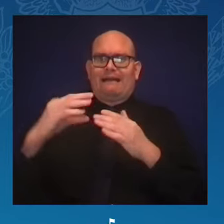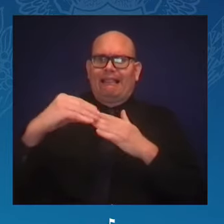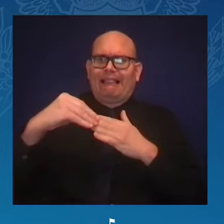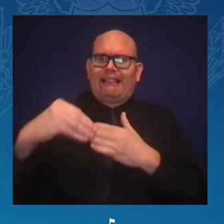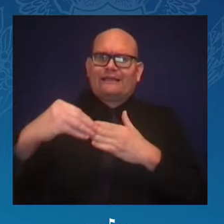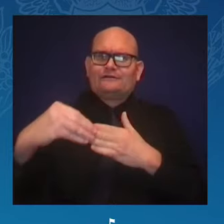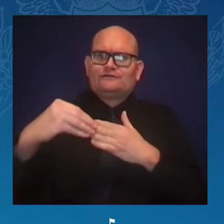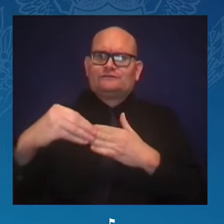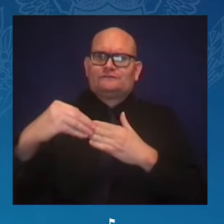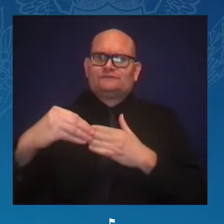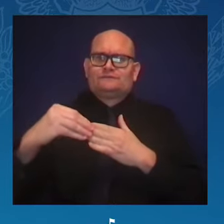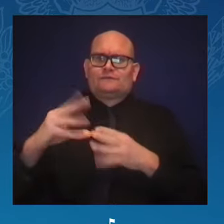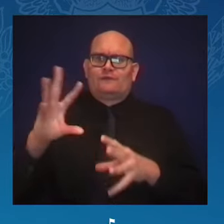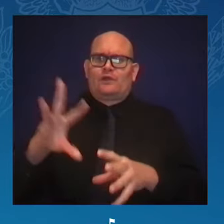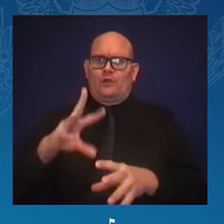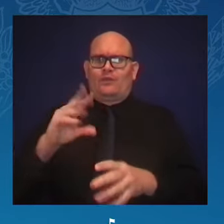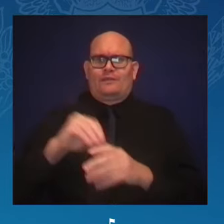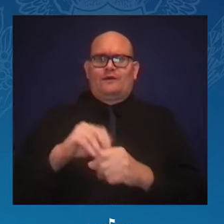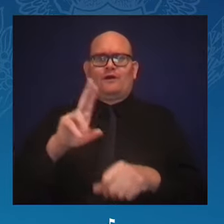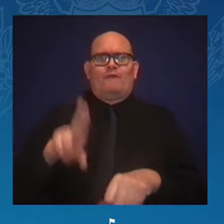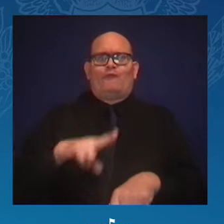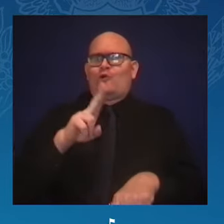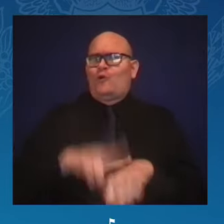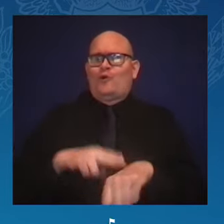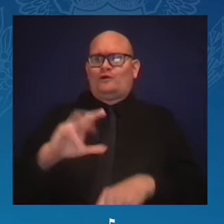great Cheryl Johnson, who you will honor today.